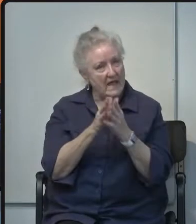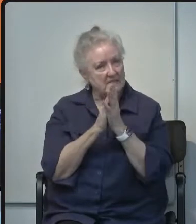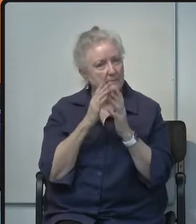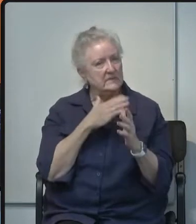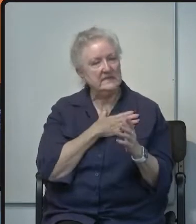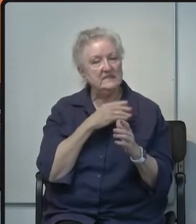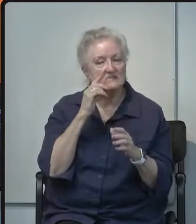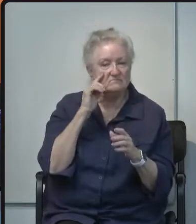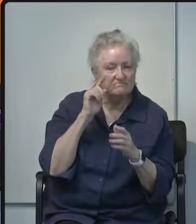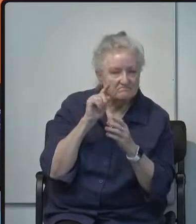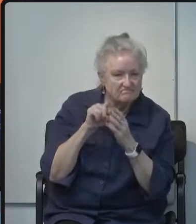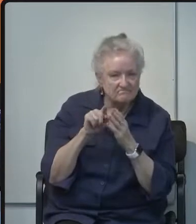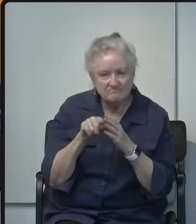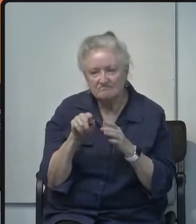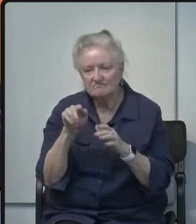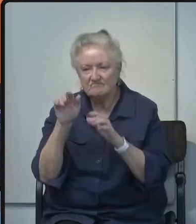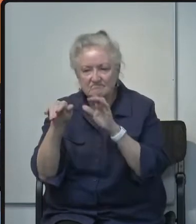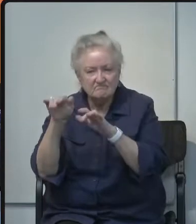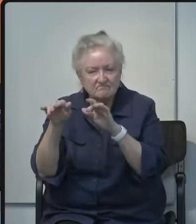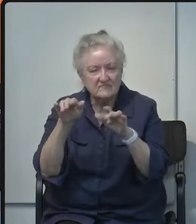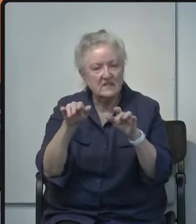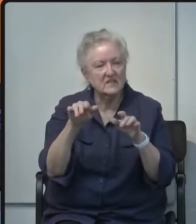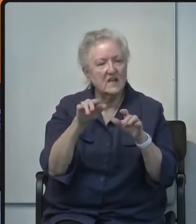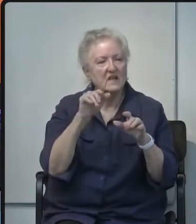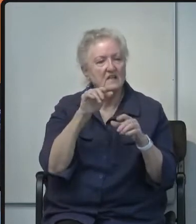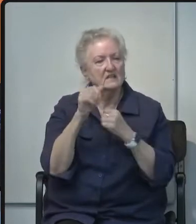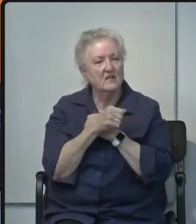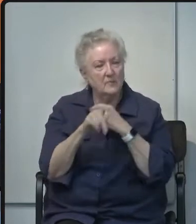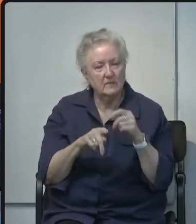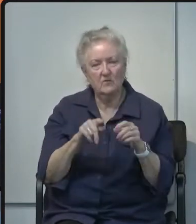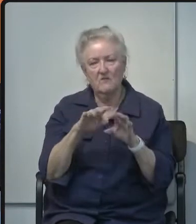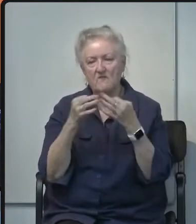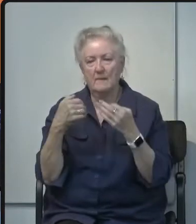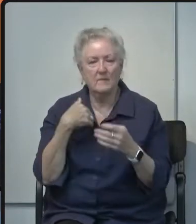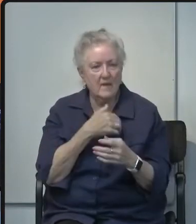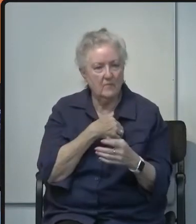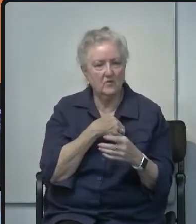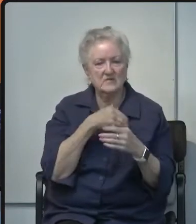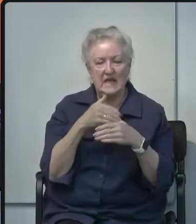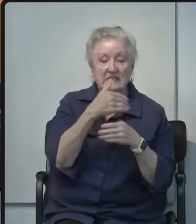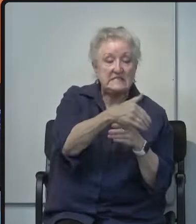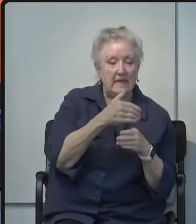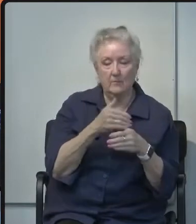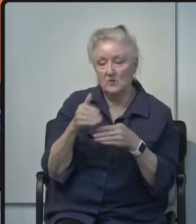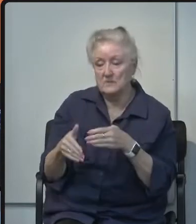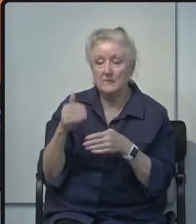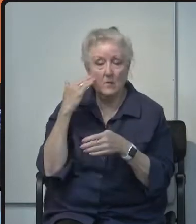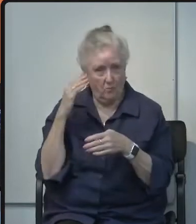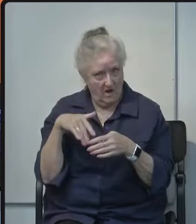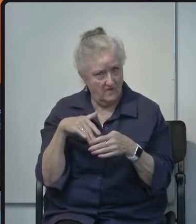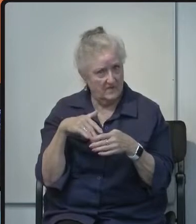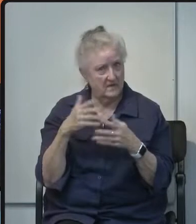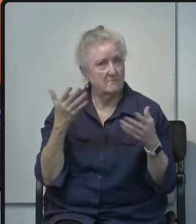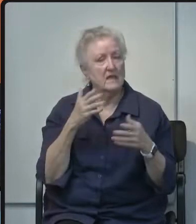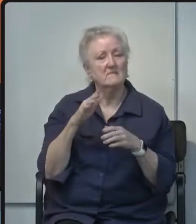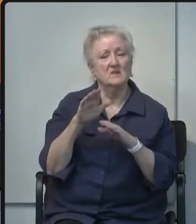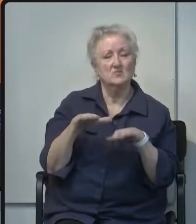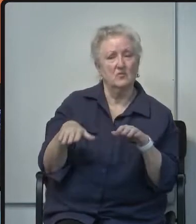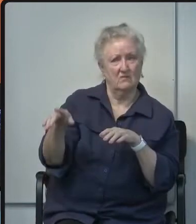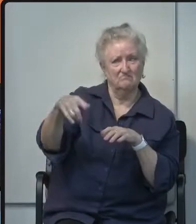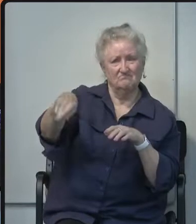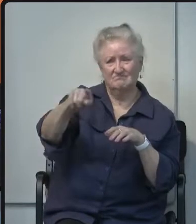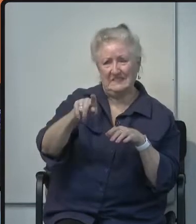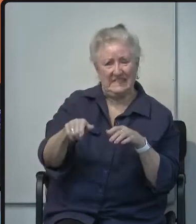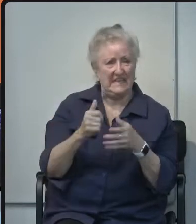with your loved ones with your family members please as neighbors be aware that there may be children that need help and